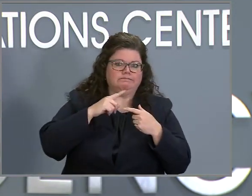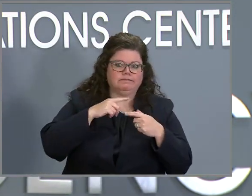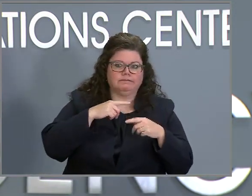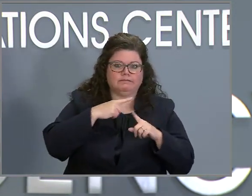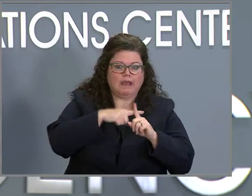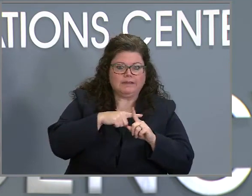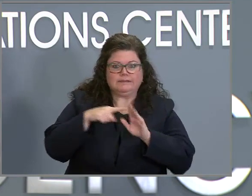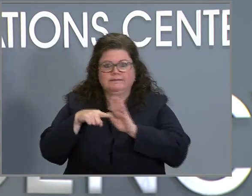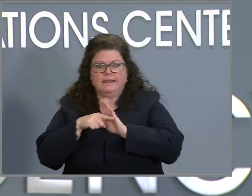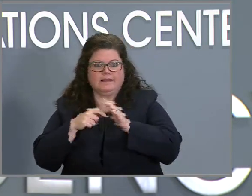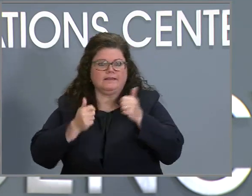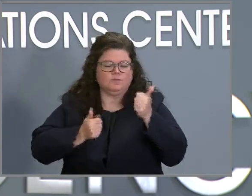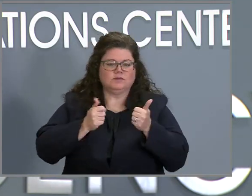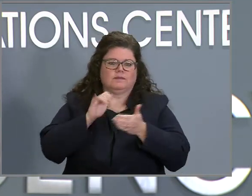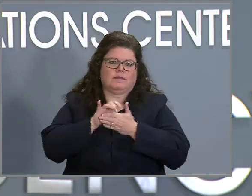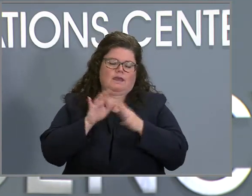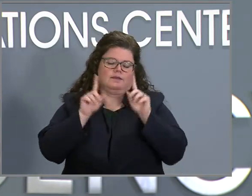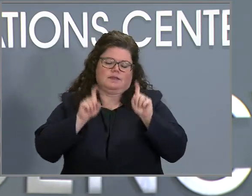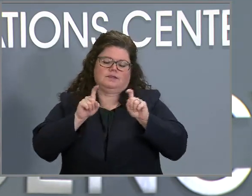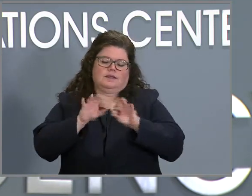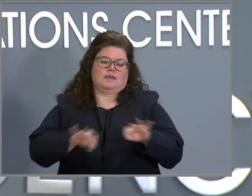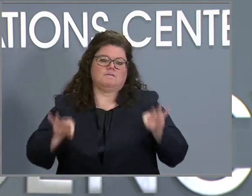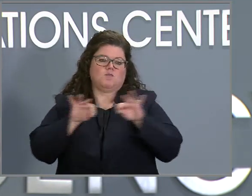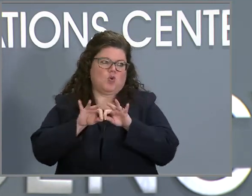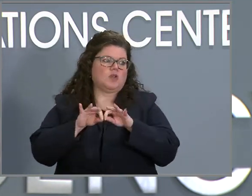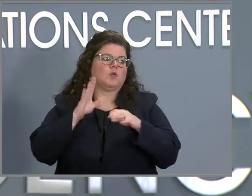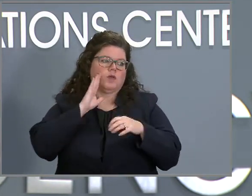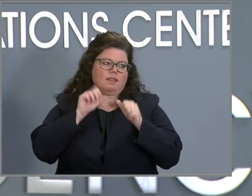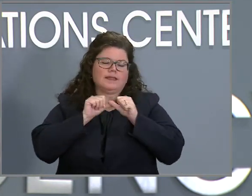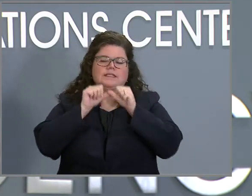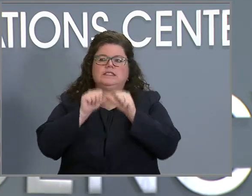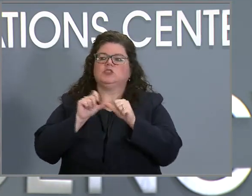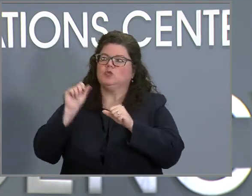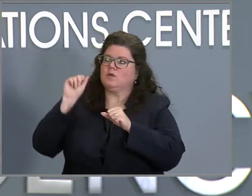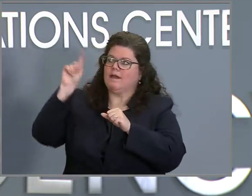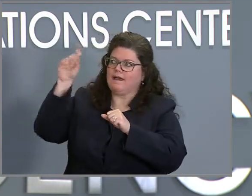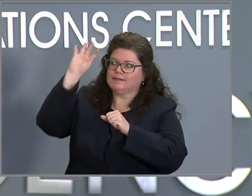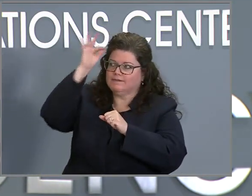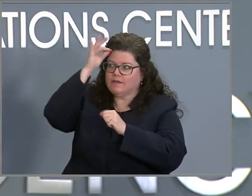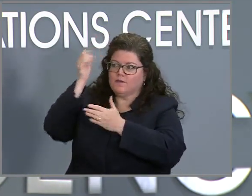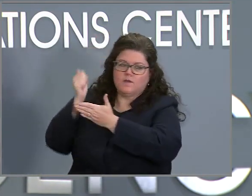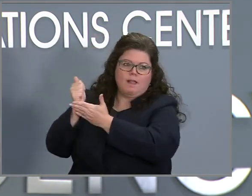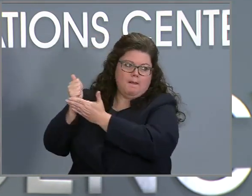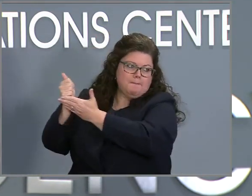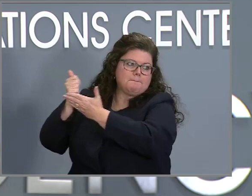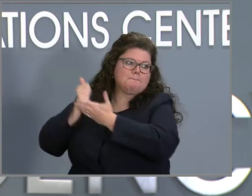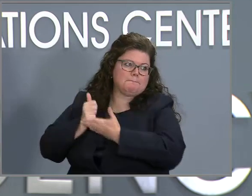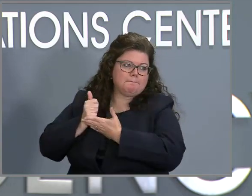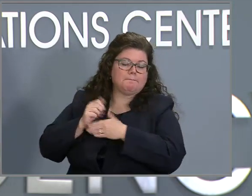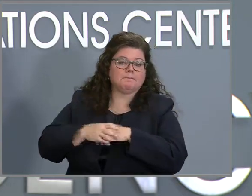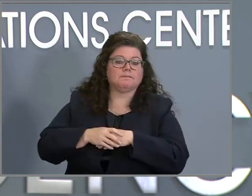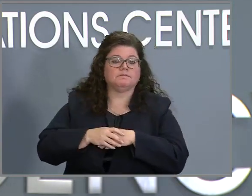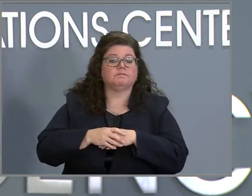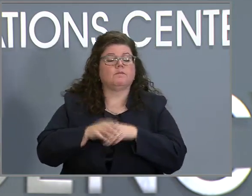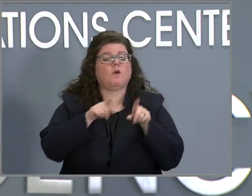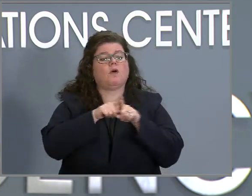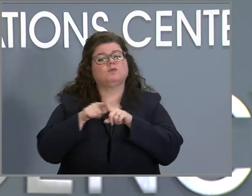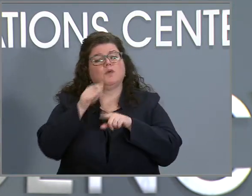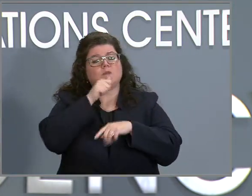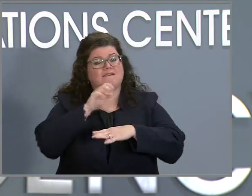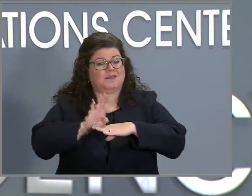to keep asking for federal resources and keep asking for help and also working with our private sector,